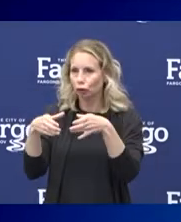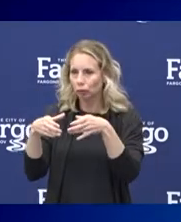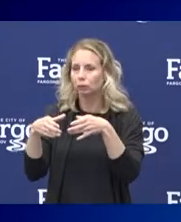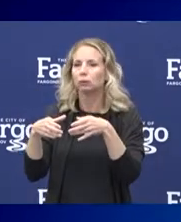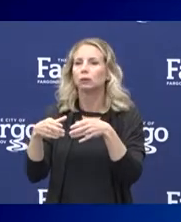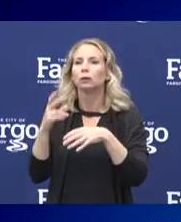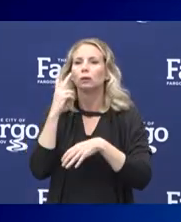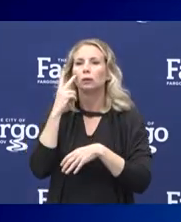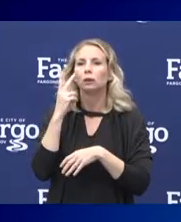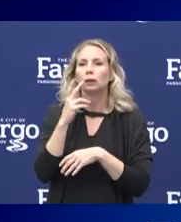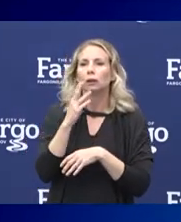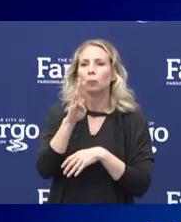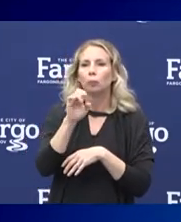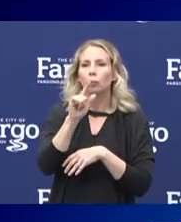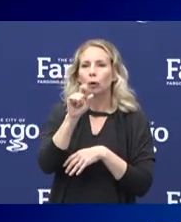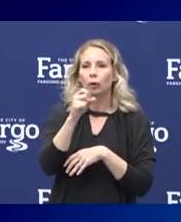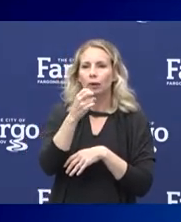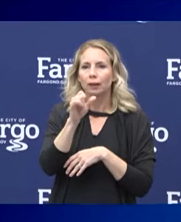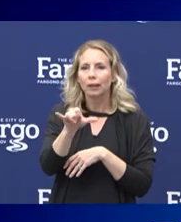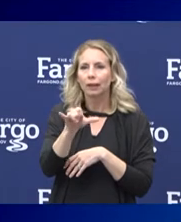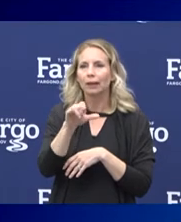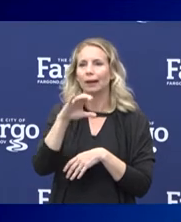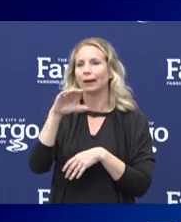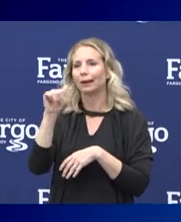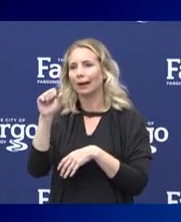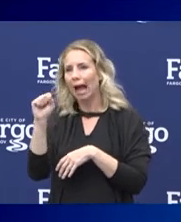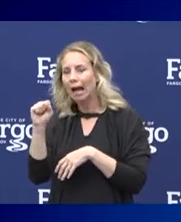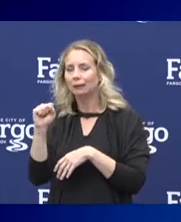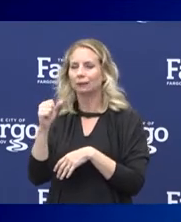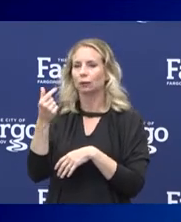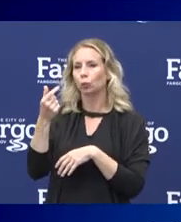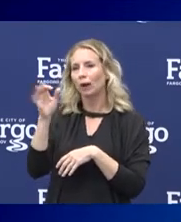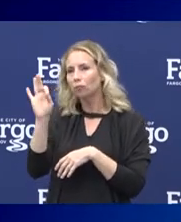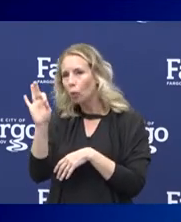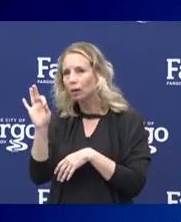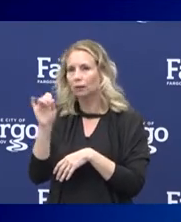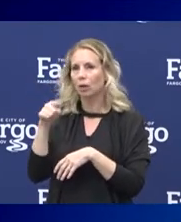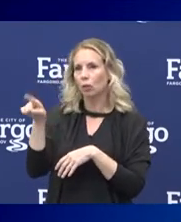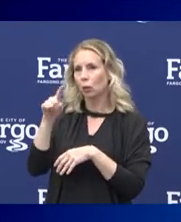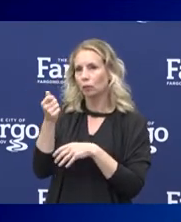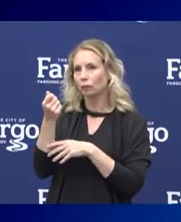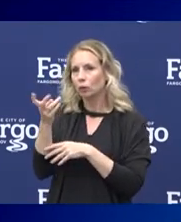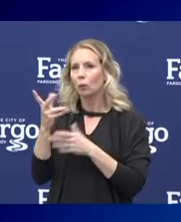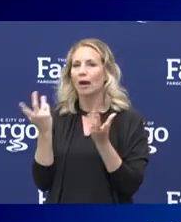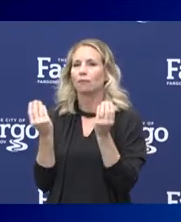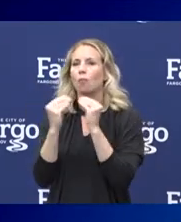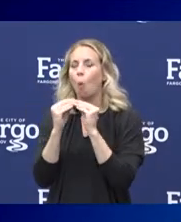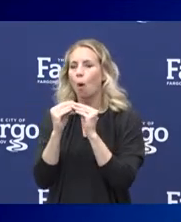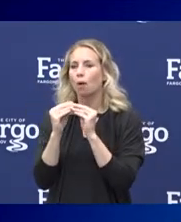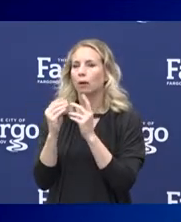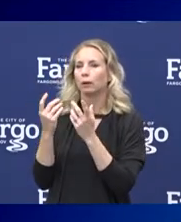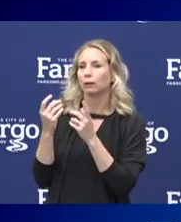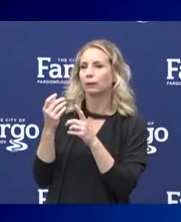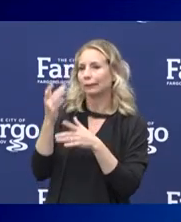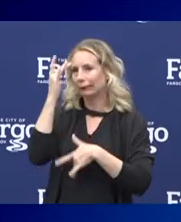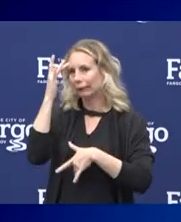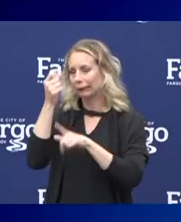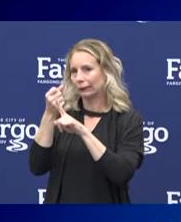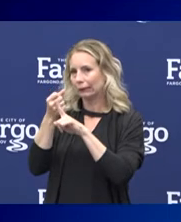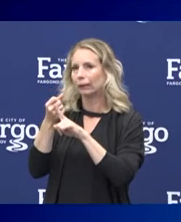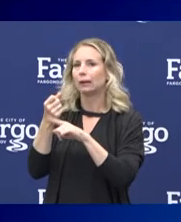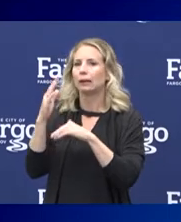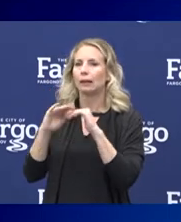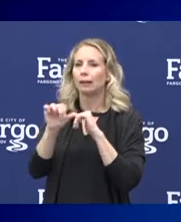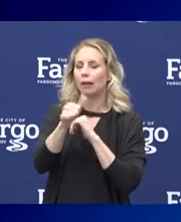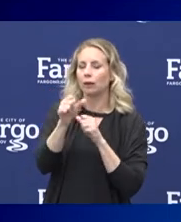you know, Burley and Cass and Grand Forks counties have more cases than the rest of the state. And in Cass, we've had a